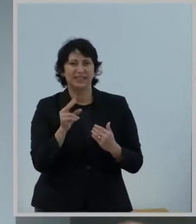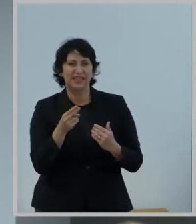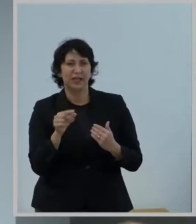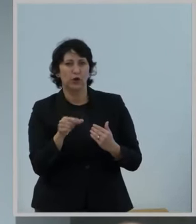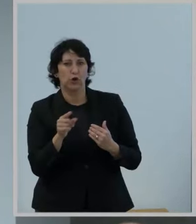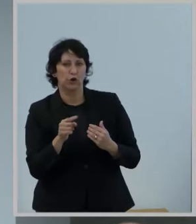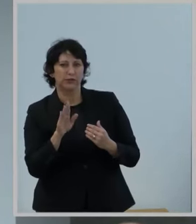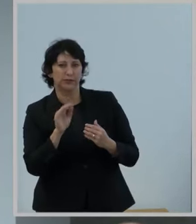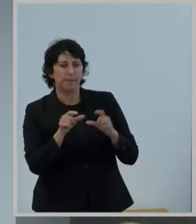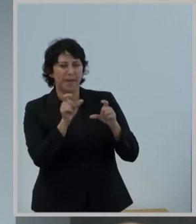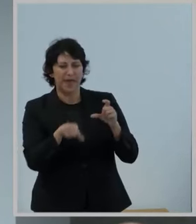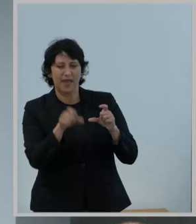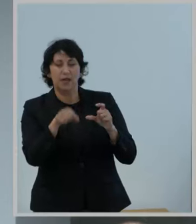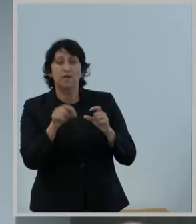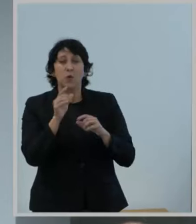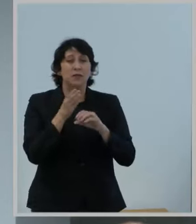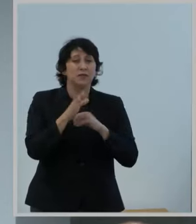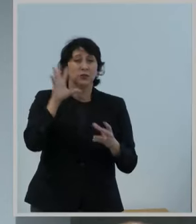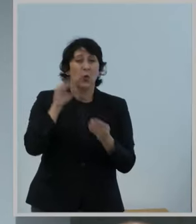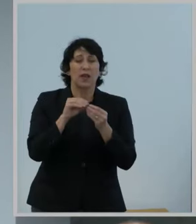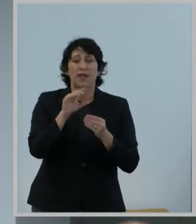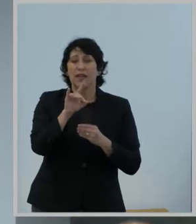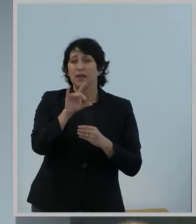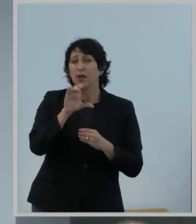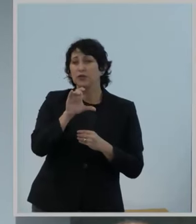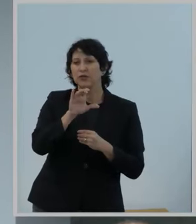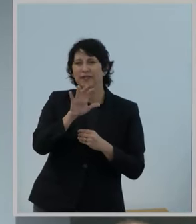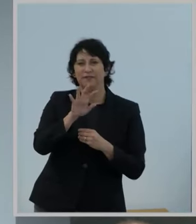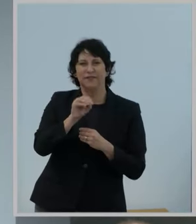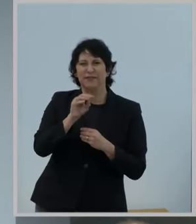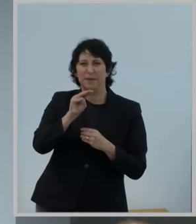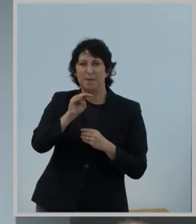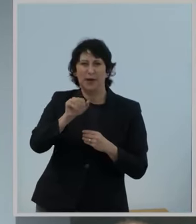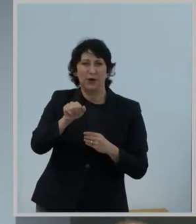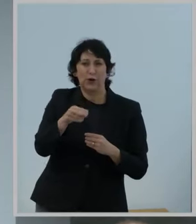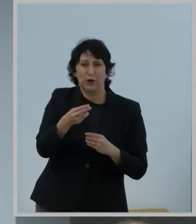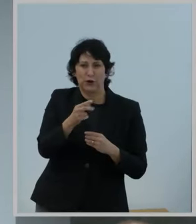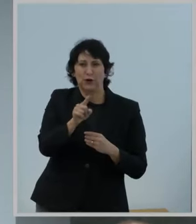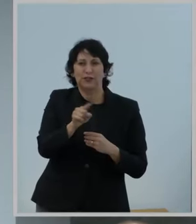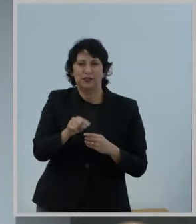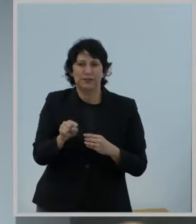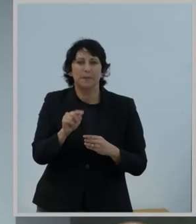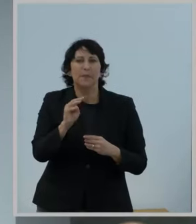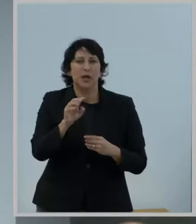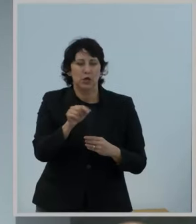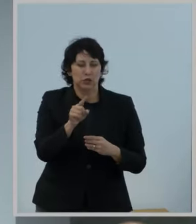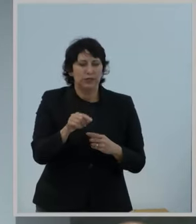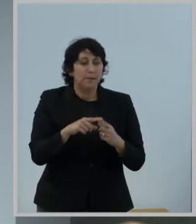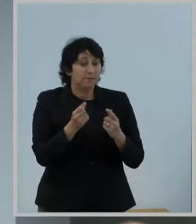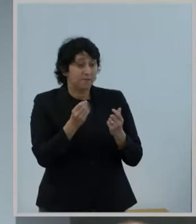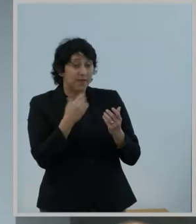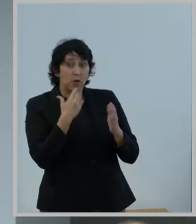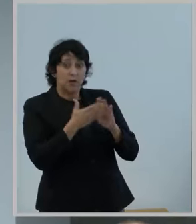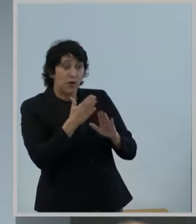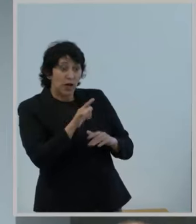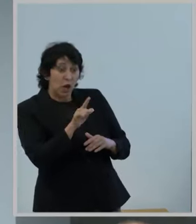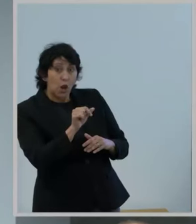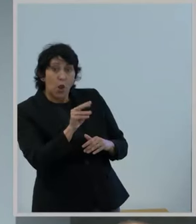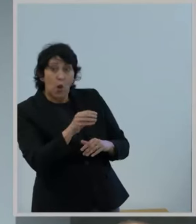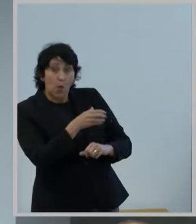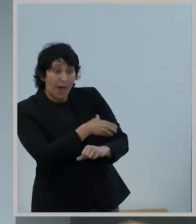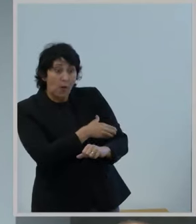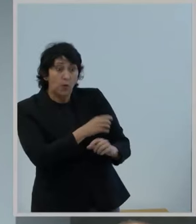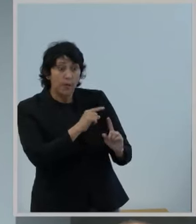totaling 850 megahertz of spectrum. Very low-power devices will be optimal for providing